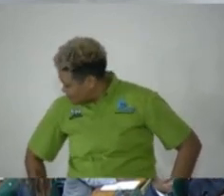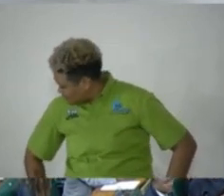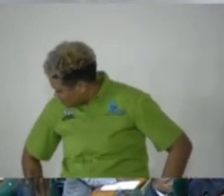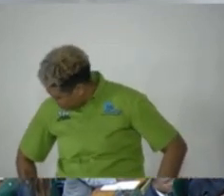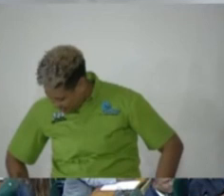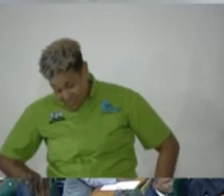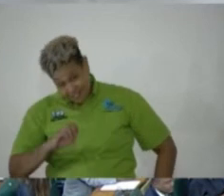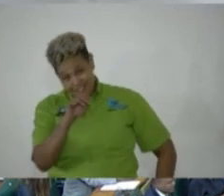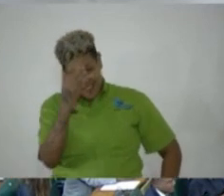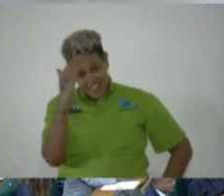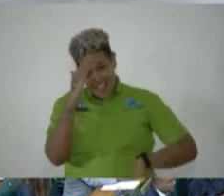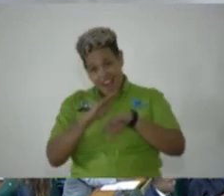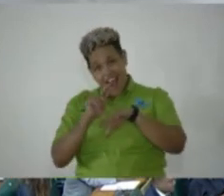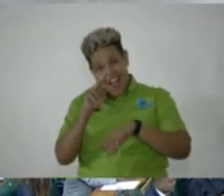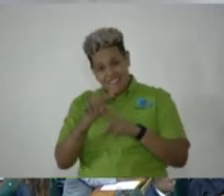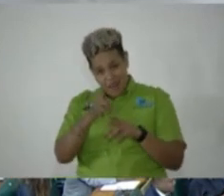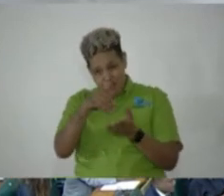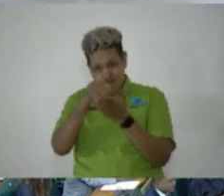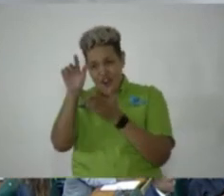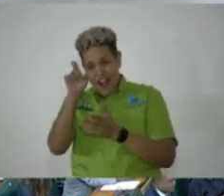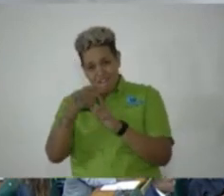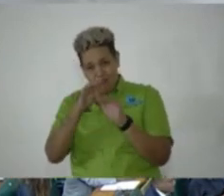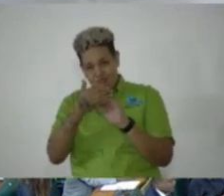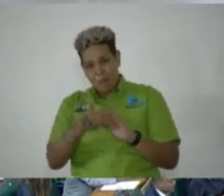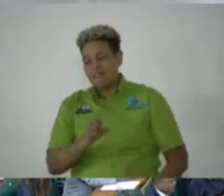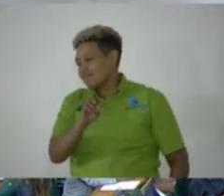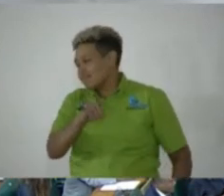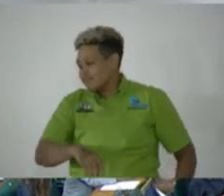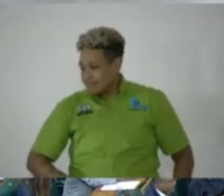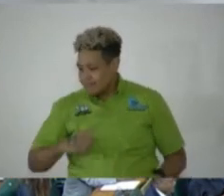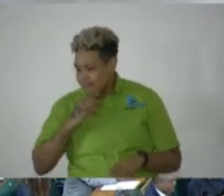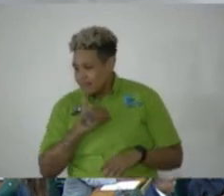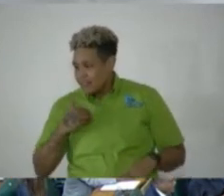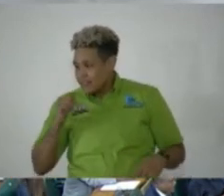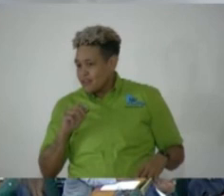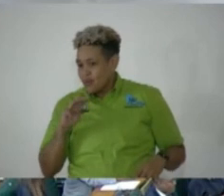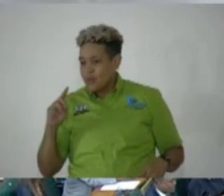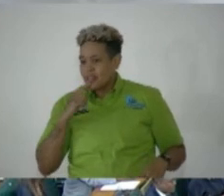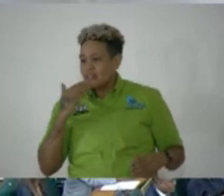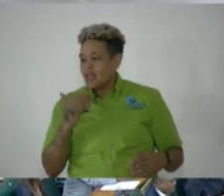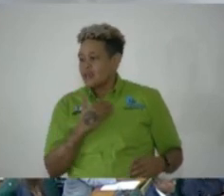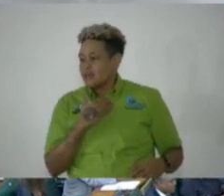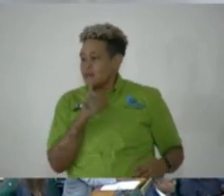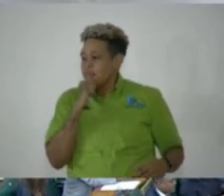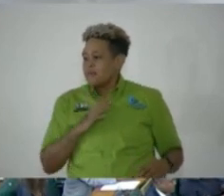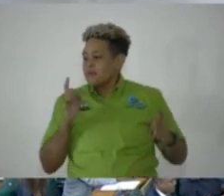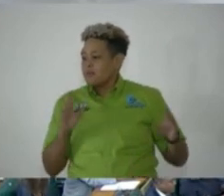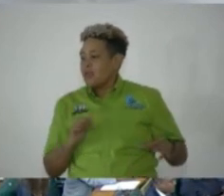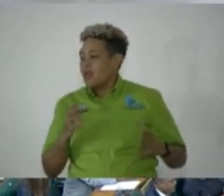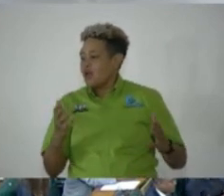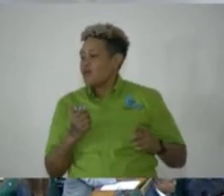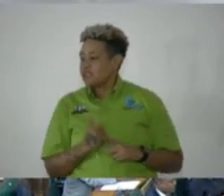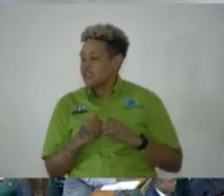Member Brownberg, Member from St. Andrews Southwest. Thank you very much, Madam Speaker. I wanted to